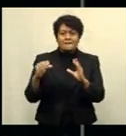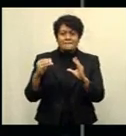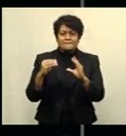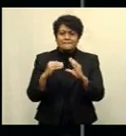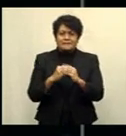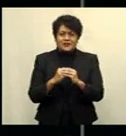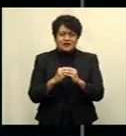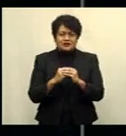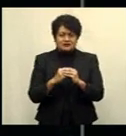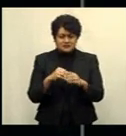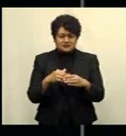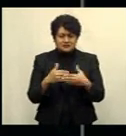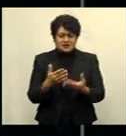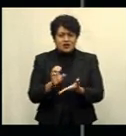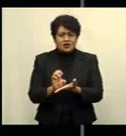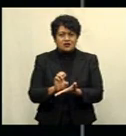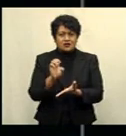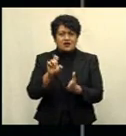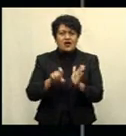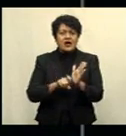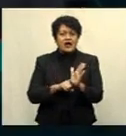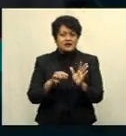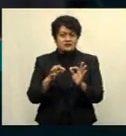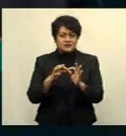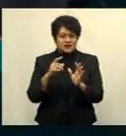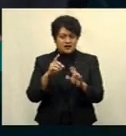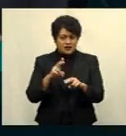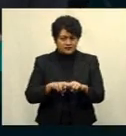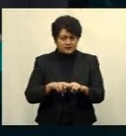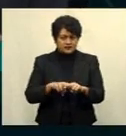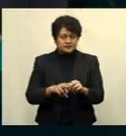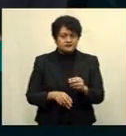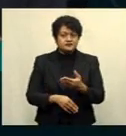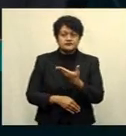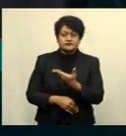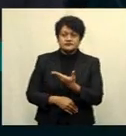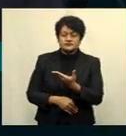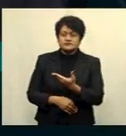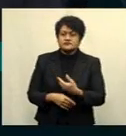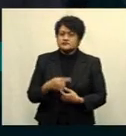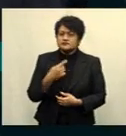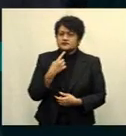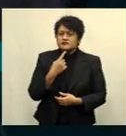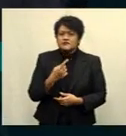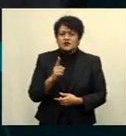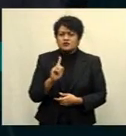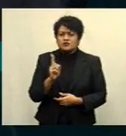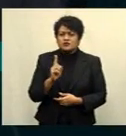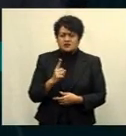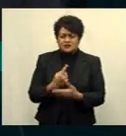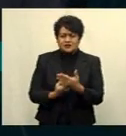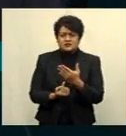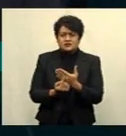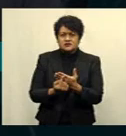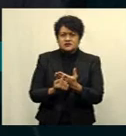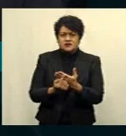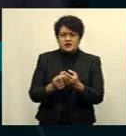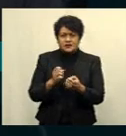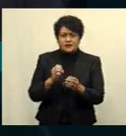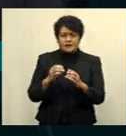a gloomy economic future for this year. We join Kelly Badala live. Kelly, what is the state bank saying tonight?